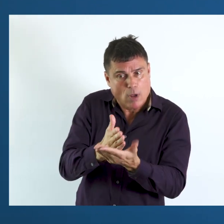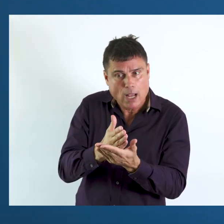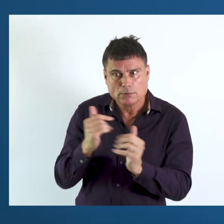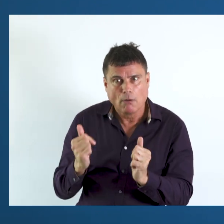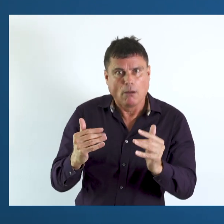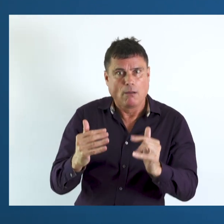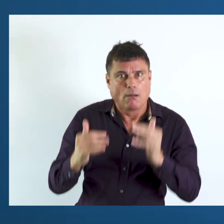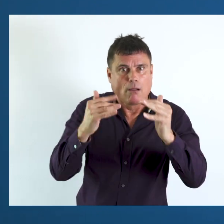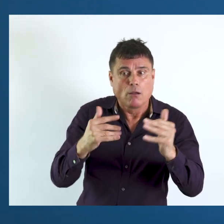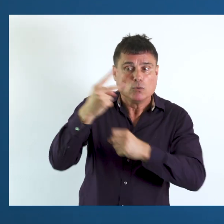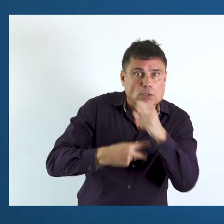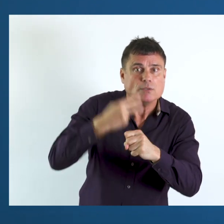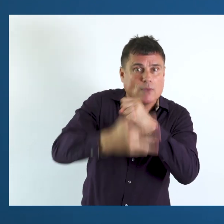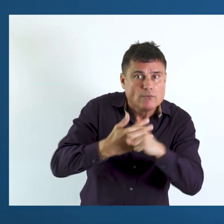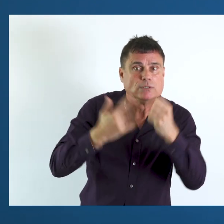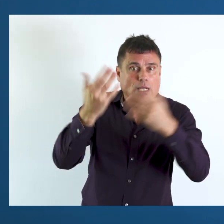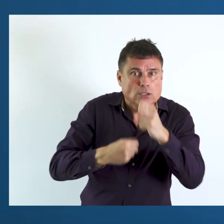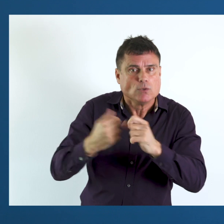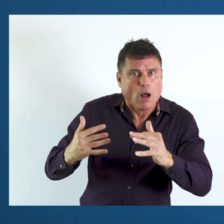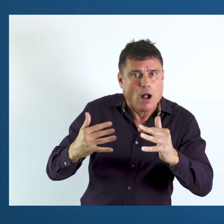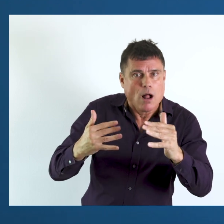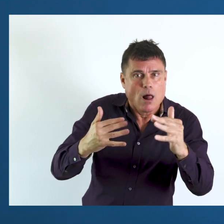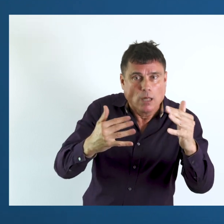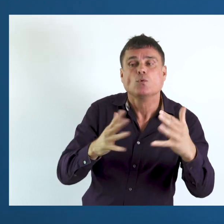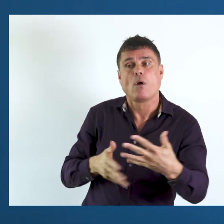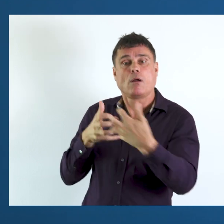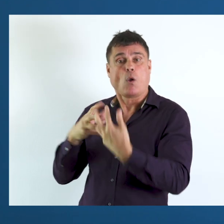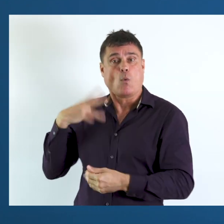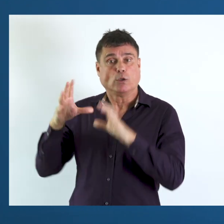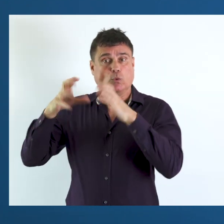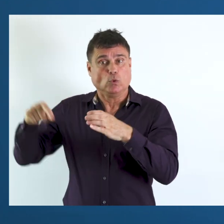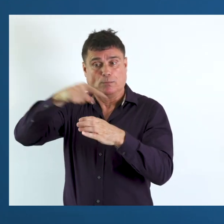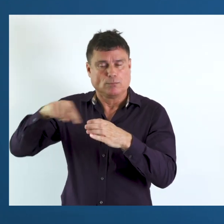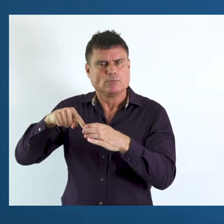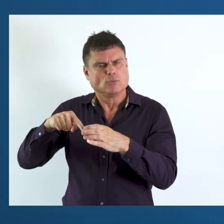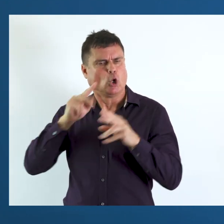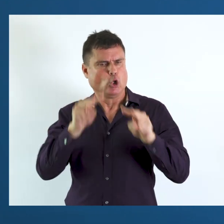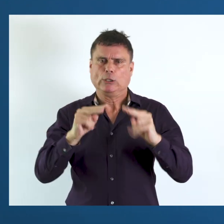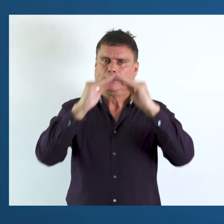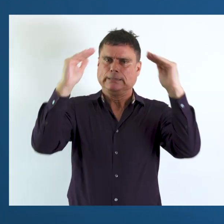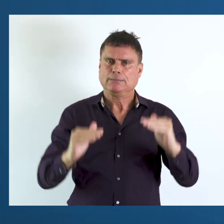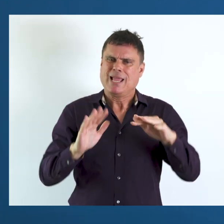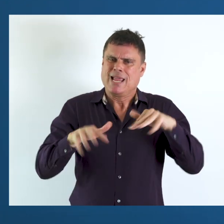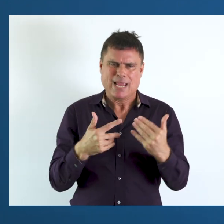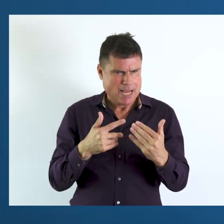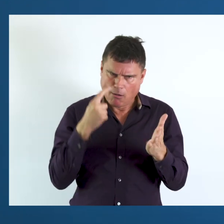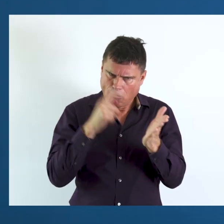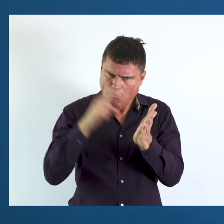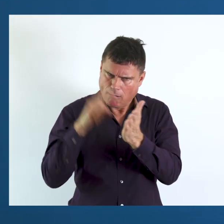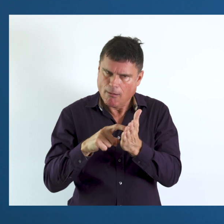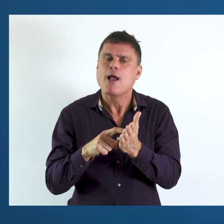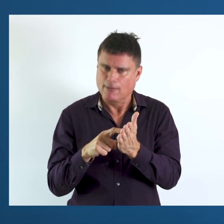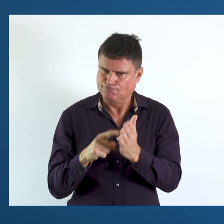that are used for monitoring participation, those participation-based SDG indicators, and include